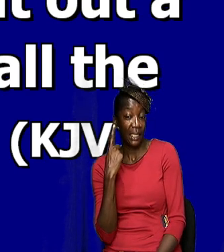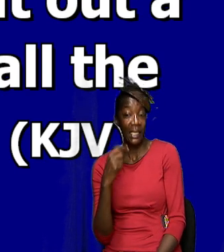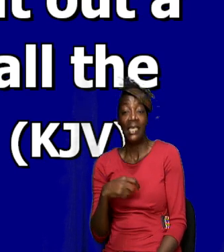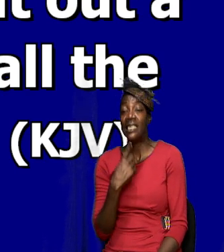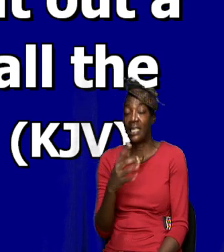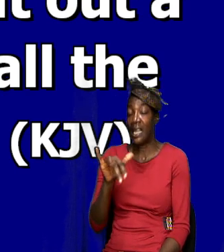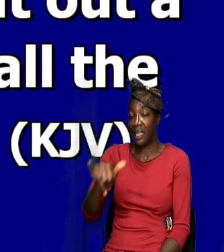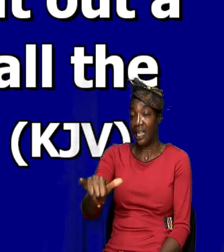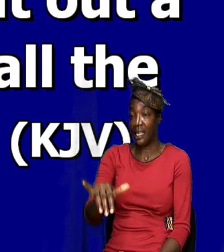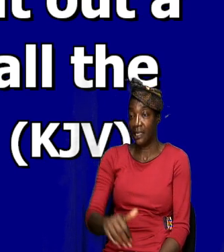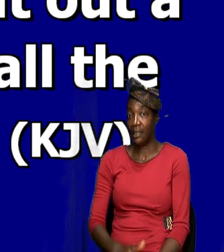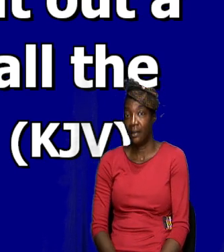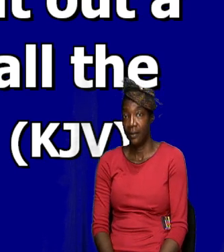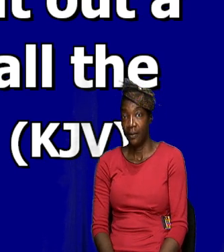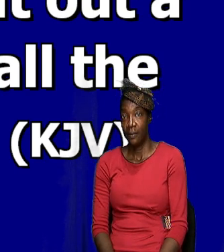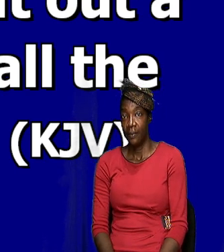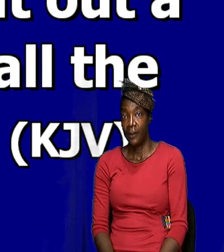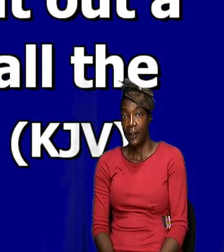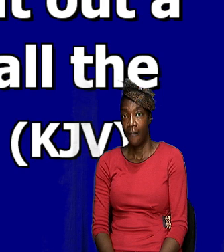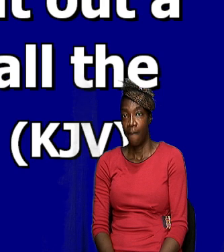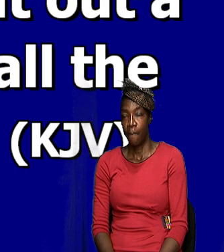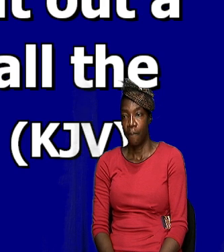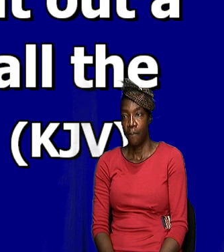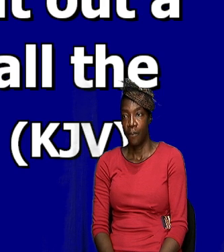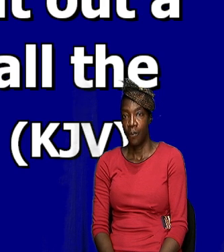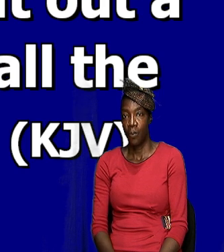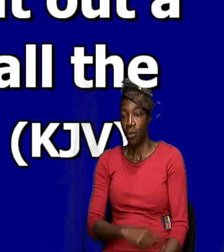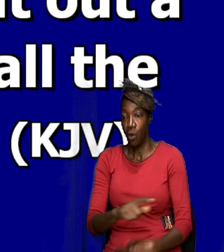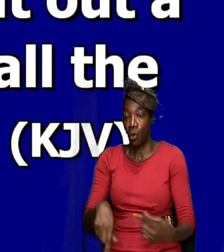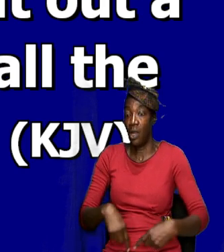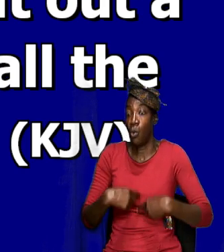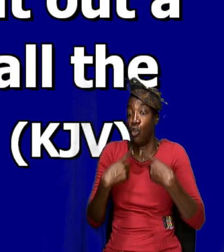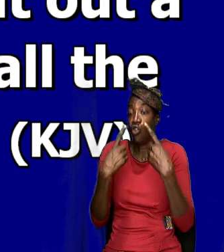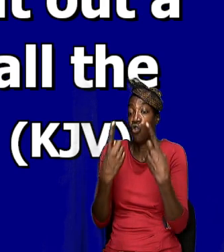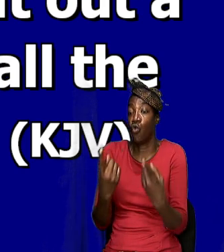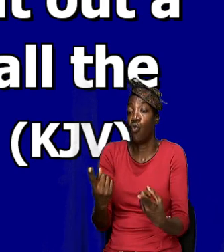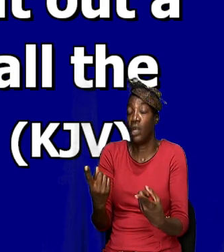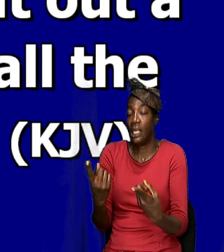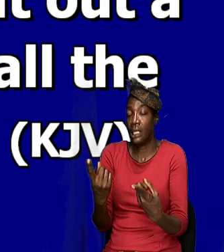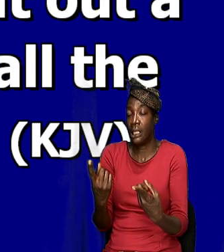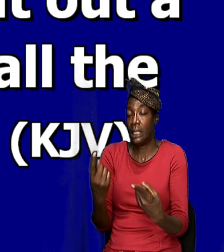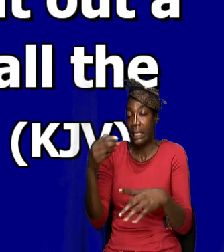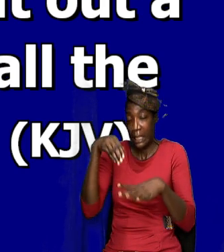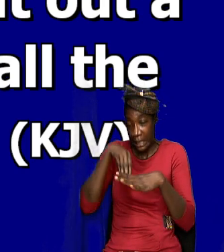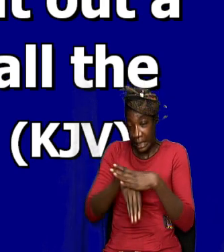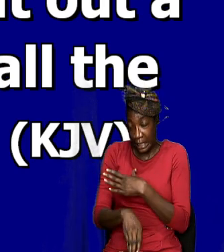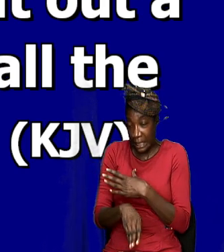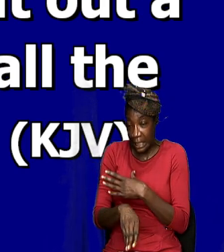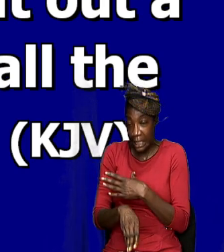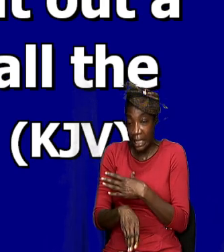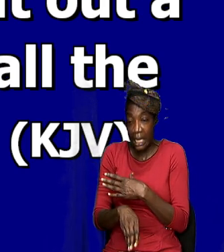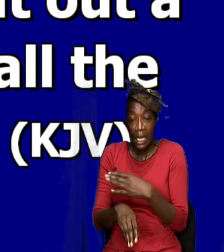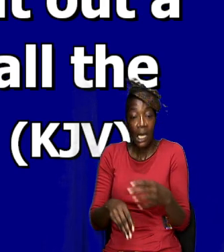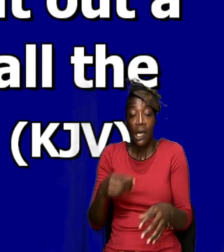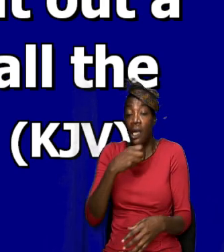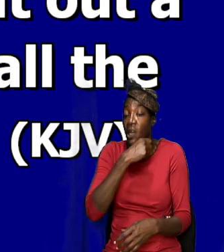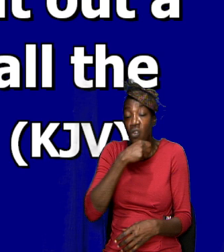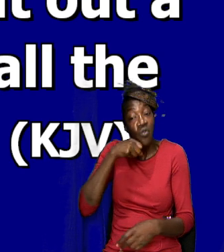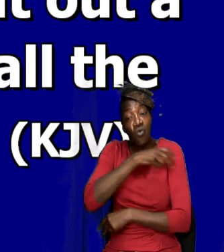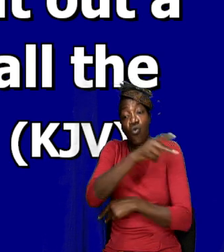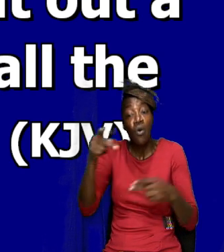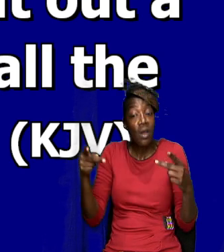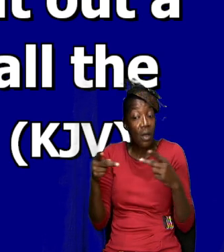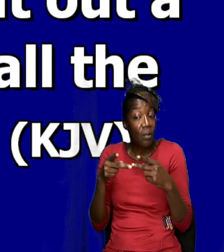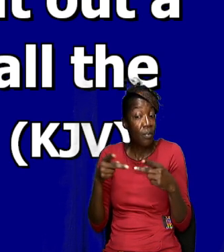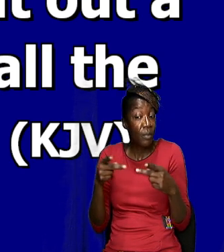said that when he was going into his wilderness experience, the